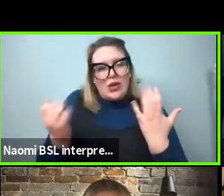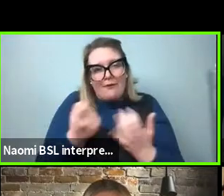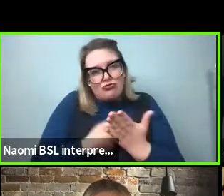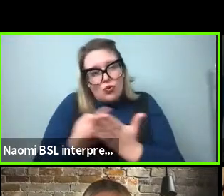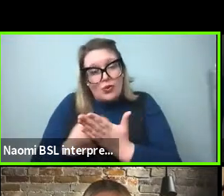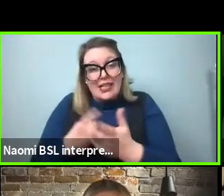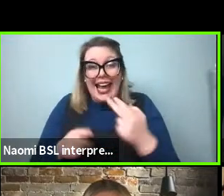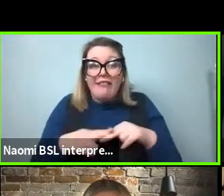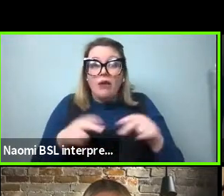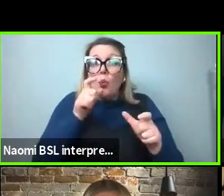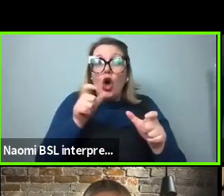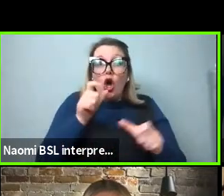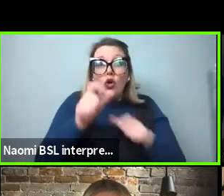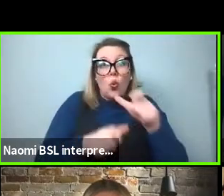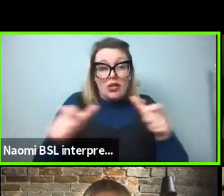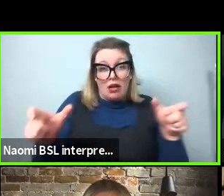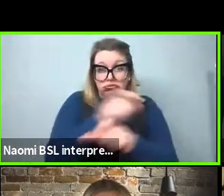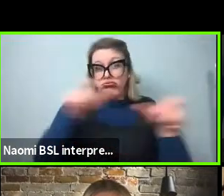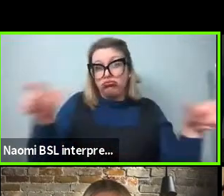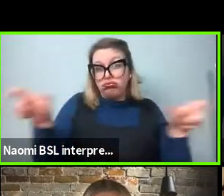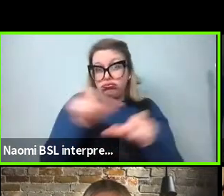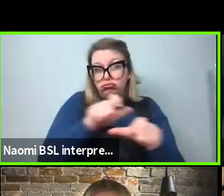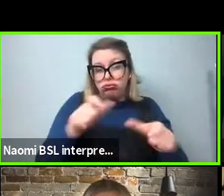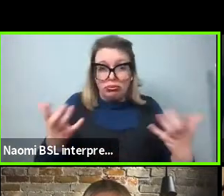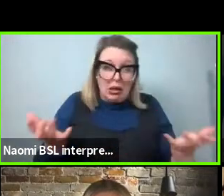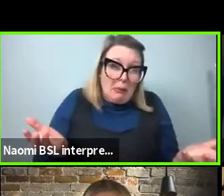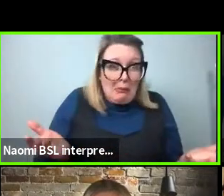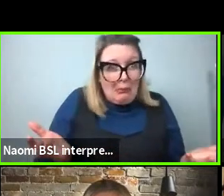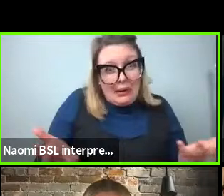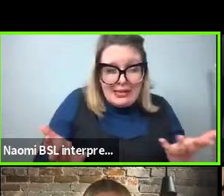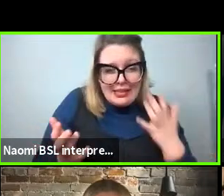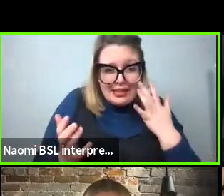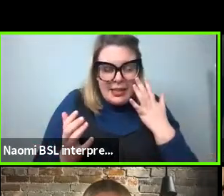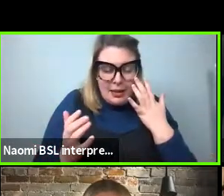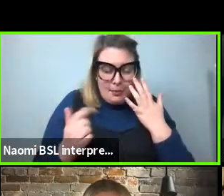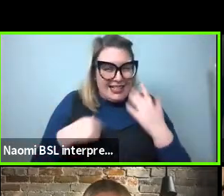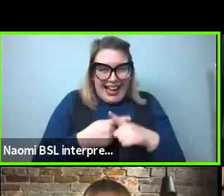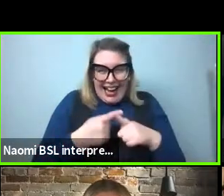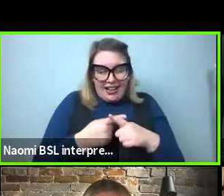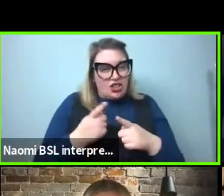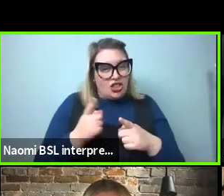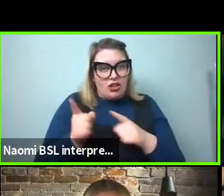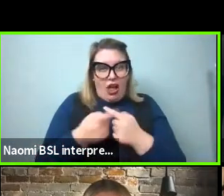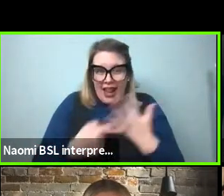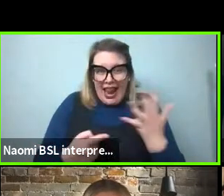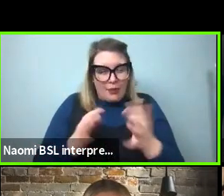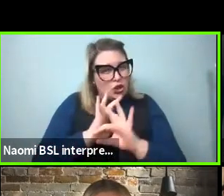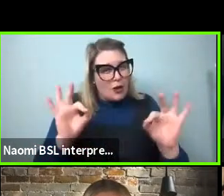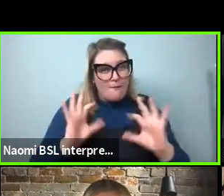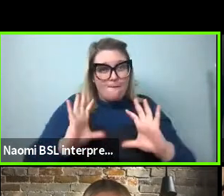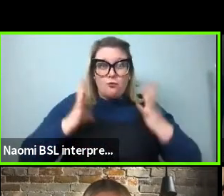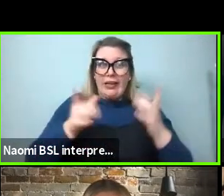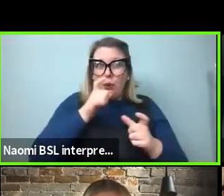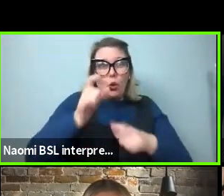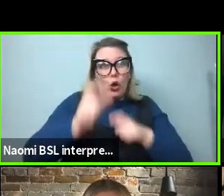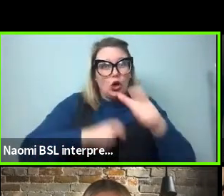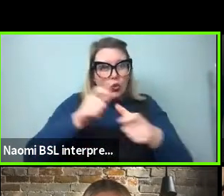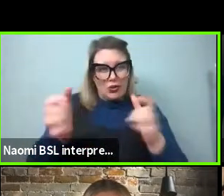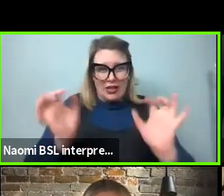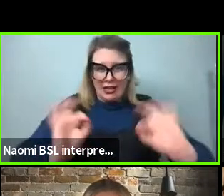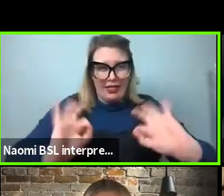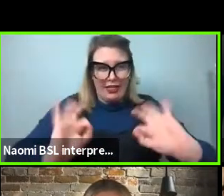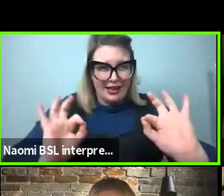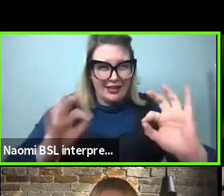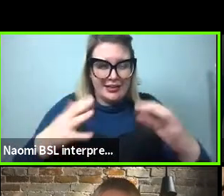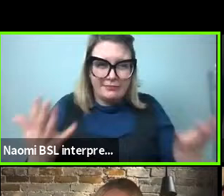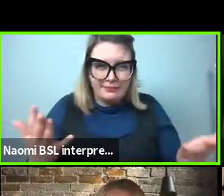word order, if you had true free word order, then you could get to the floor, but you, but you don't in any language, you don't have. Yeah. Yeah. Very, can